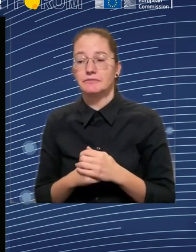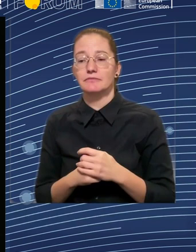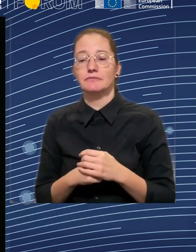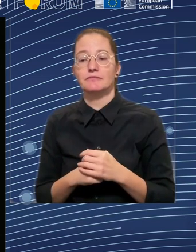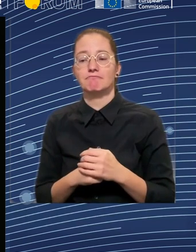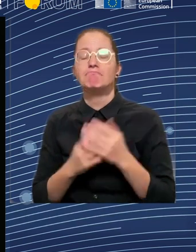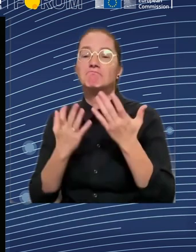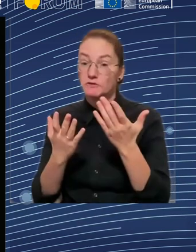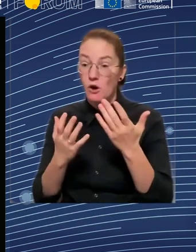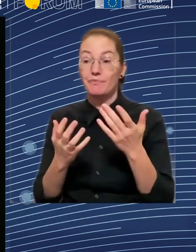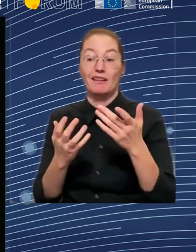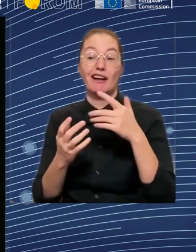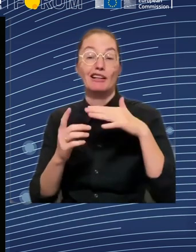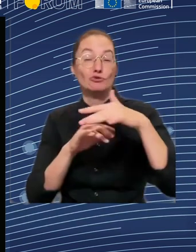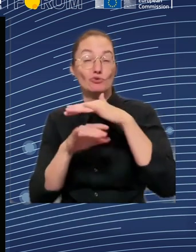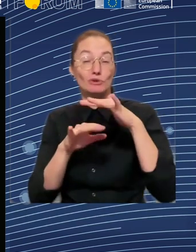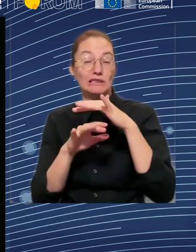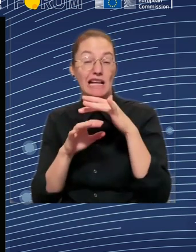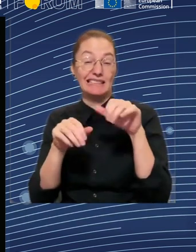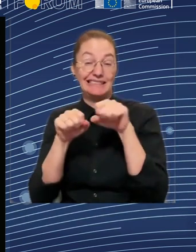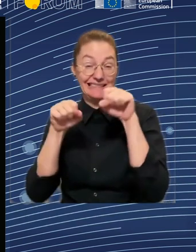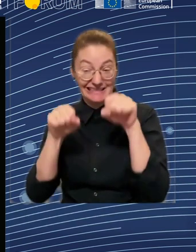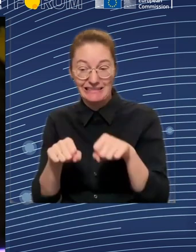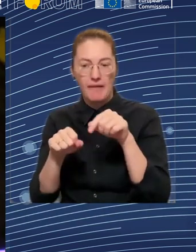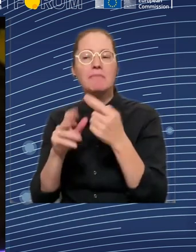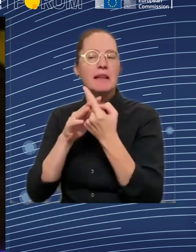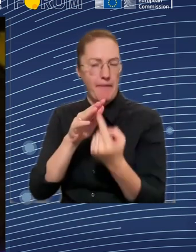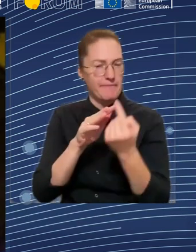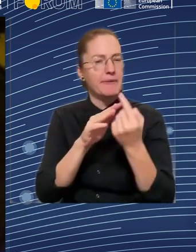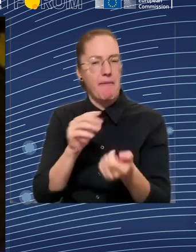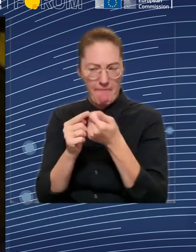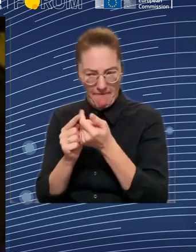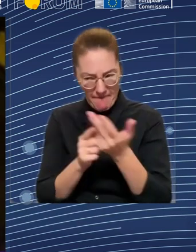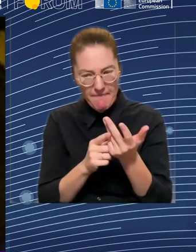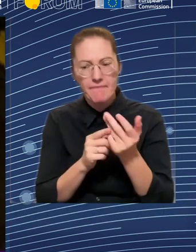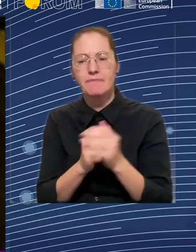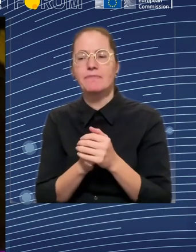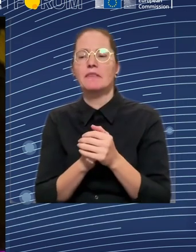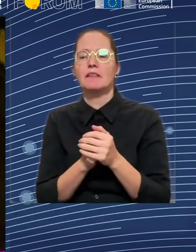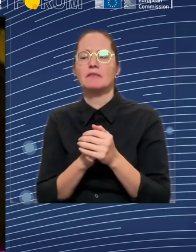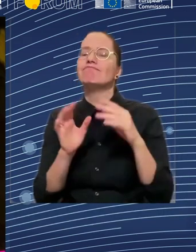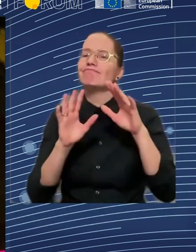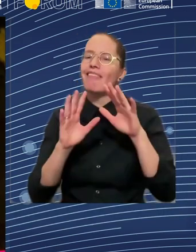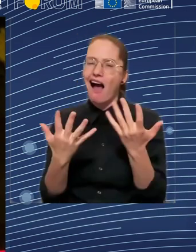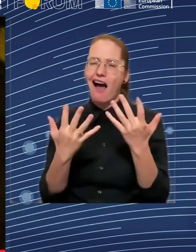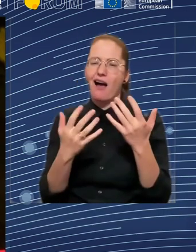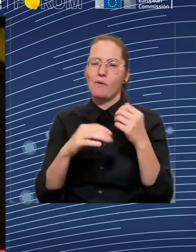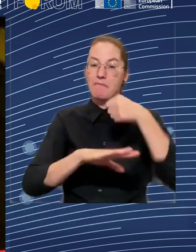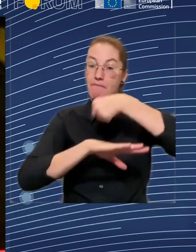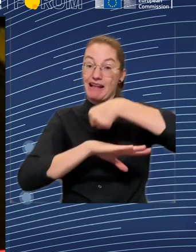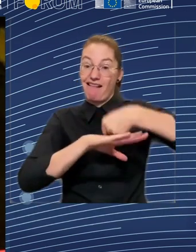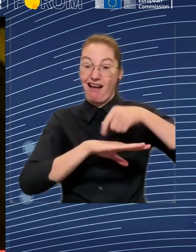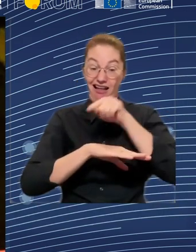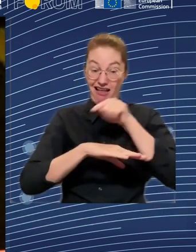competency to an EU level perhaps? So, what's your thinking? Well, maybe first of all, we have to